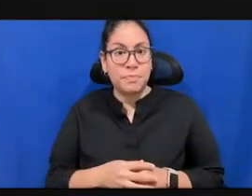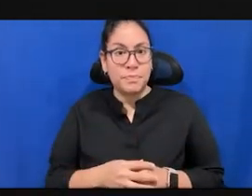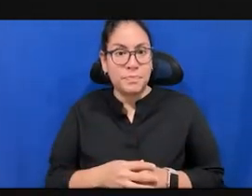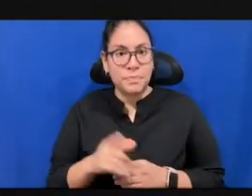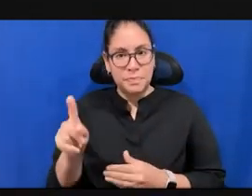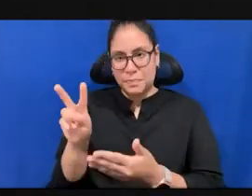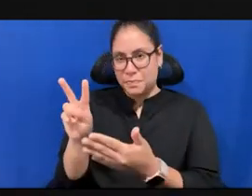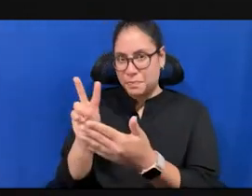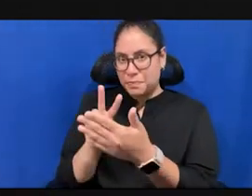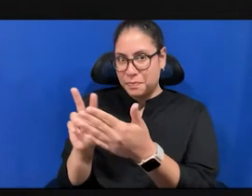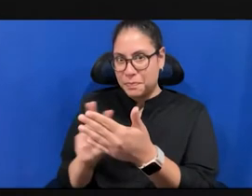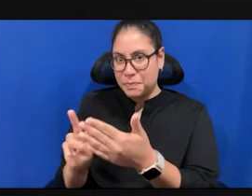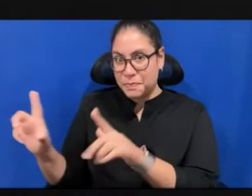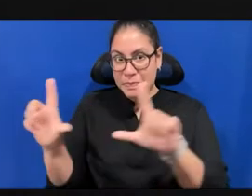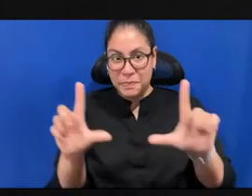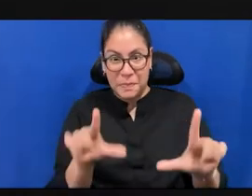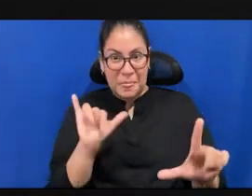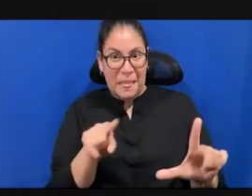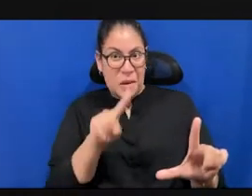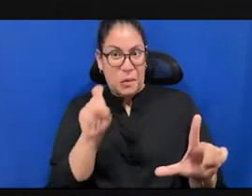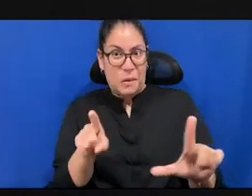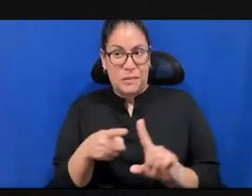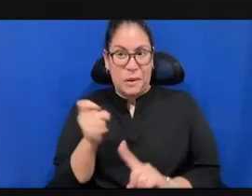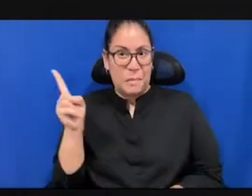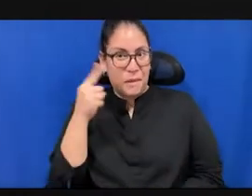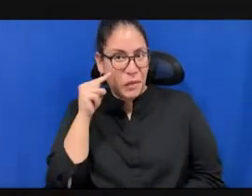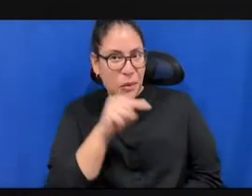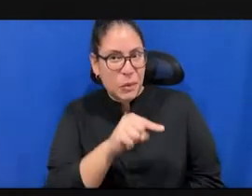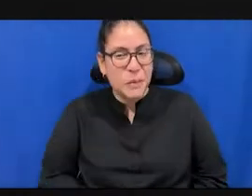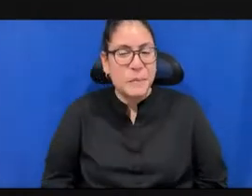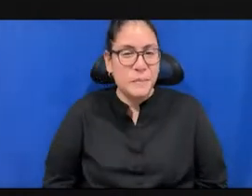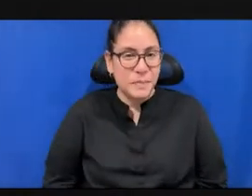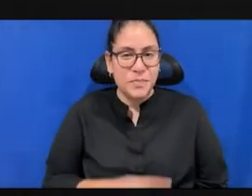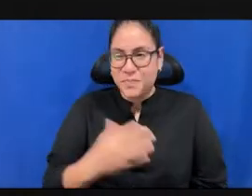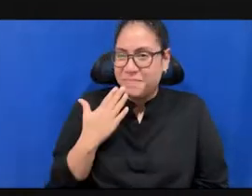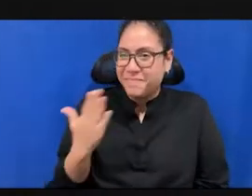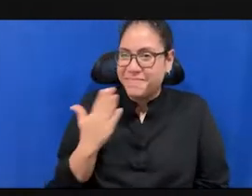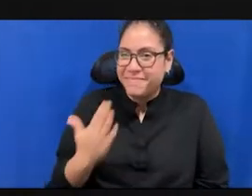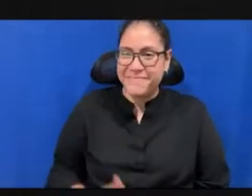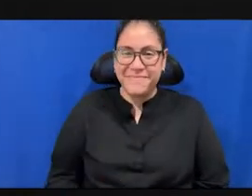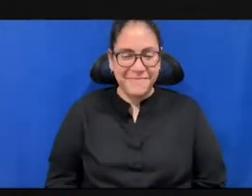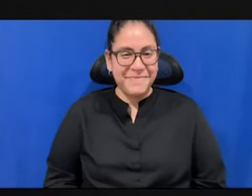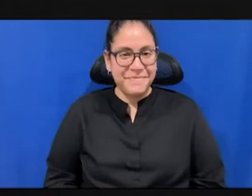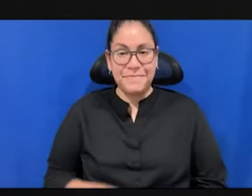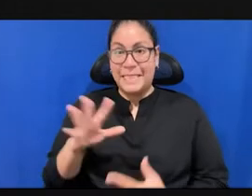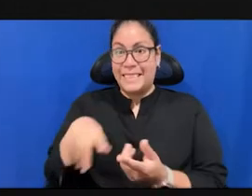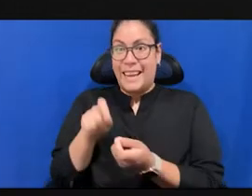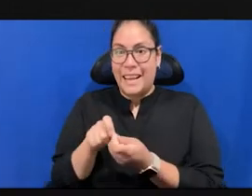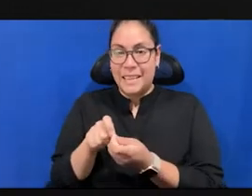Nesbitt. This is a question from Molly for you. Thank you. Um, exactly what Jonah Friedman will say.